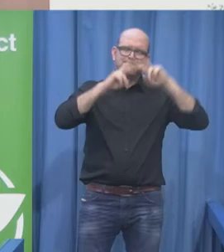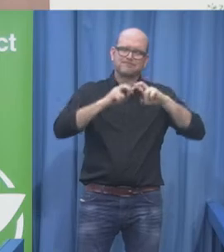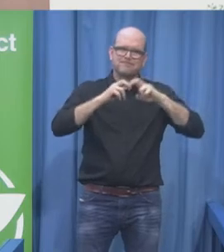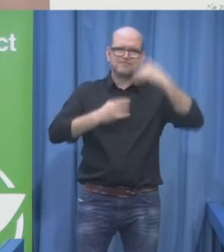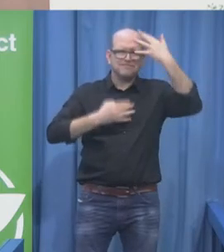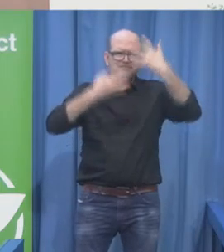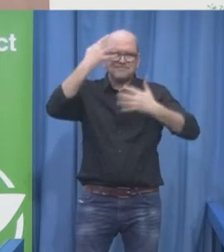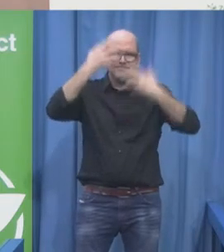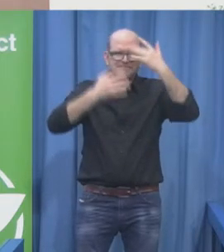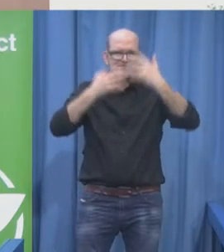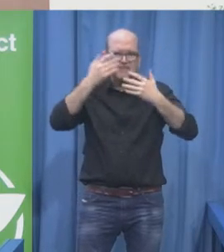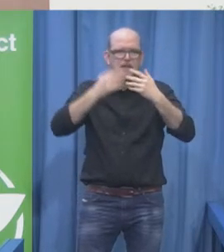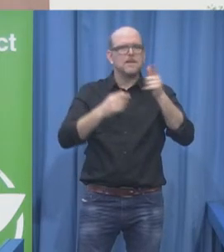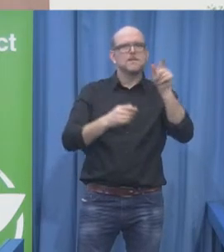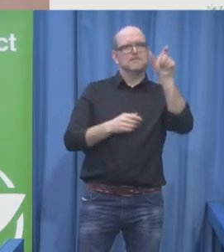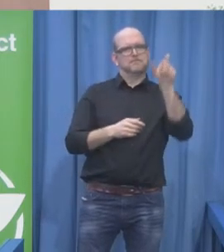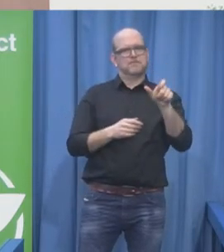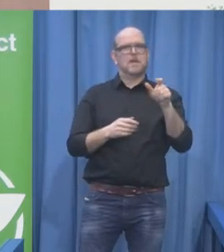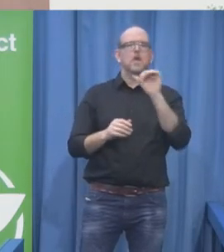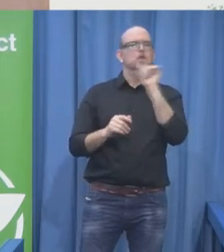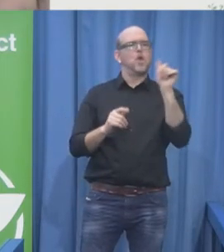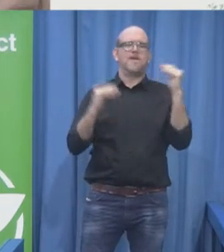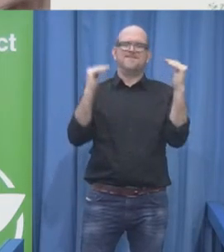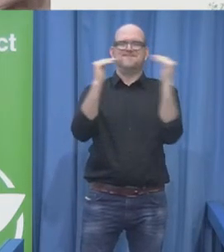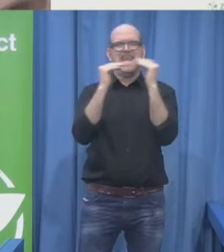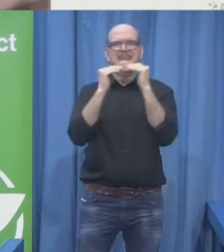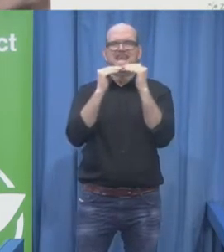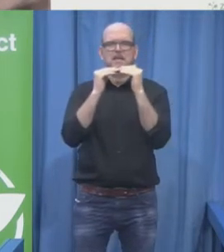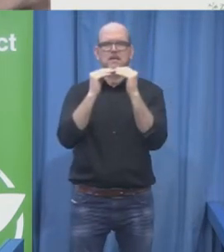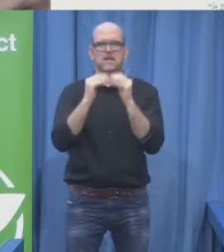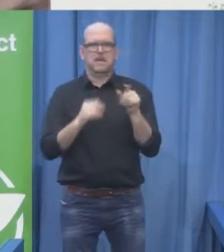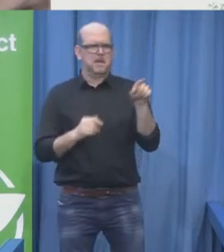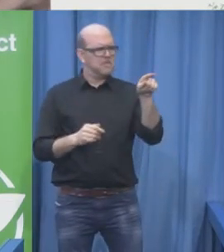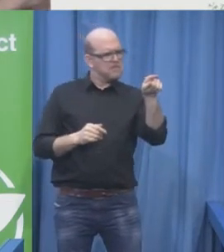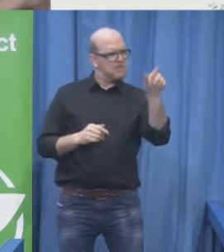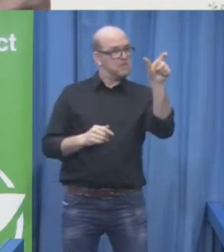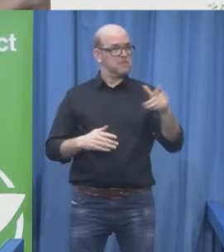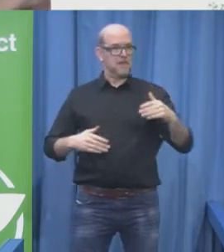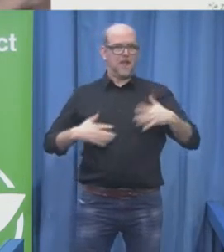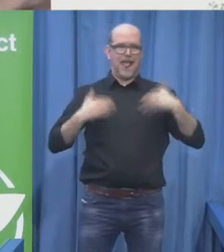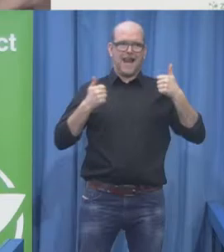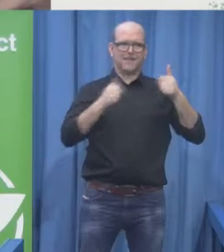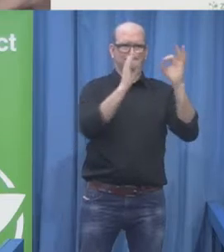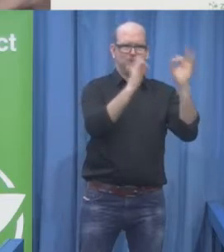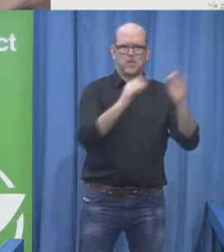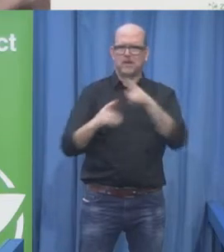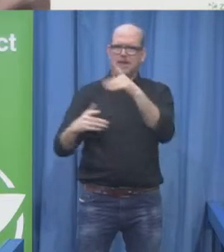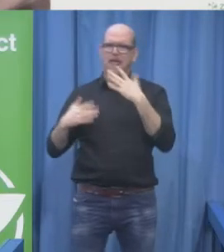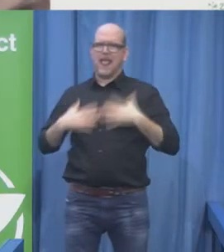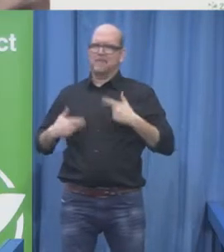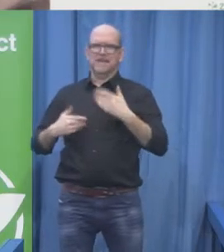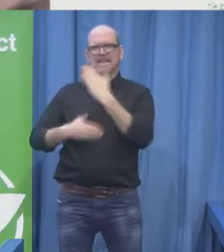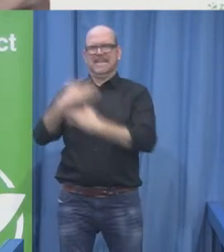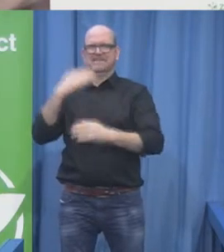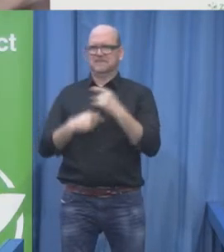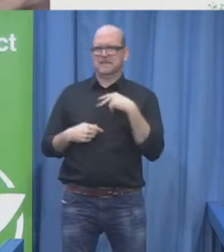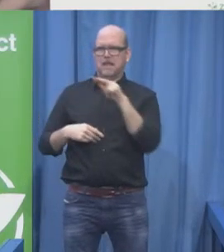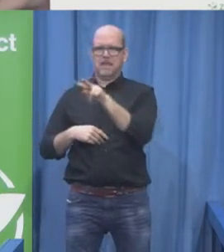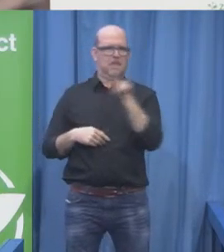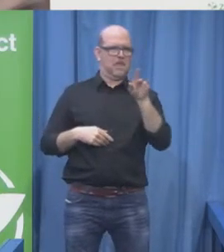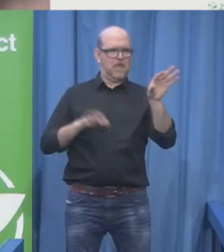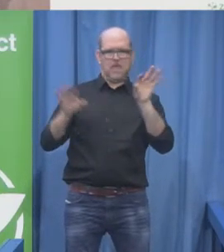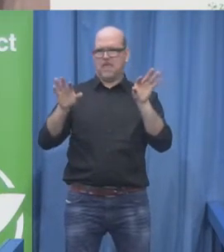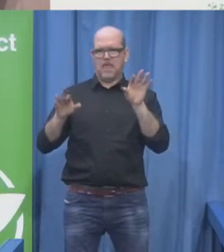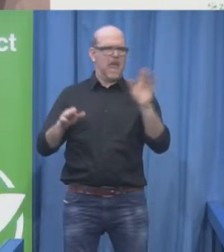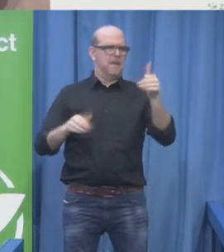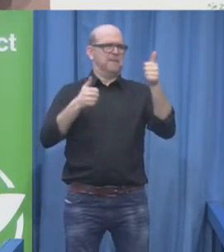When persons without disabilities are jobless. And trust me, I've heard that story on me too. I do recall when I was at